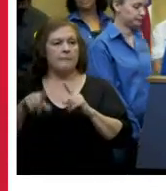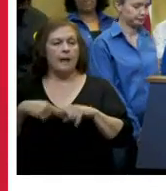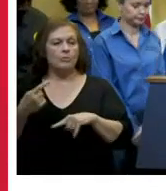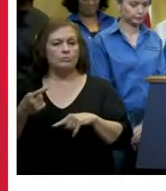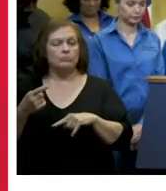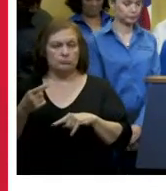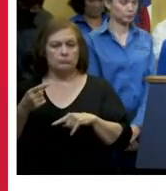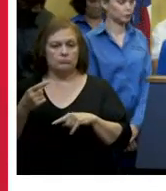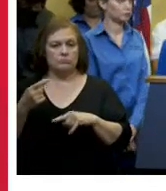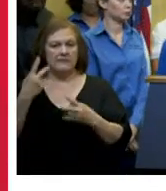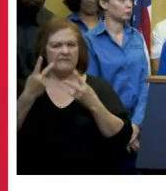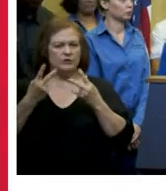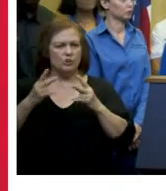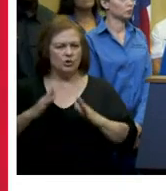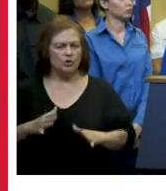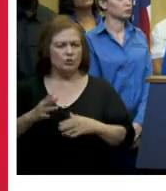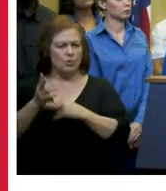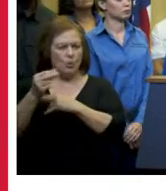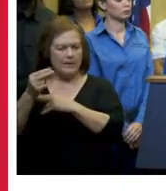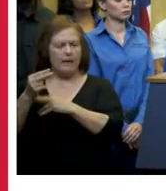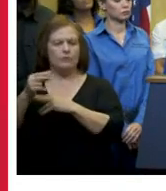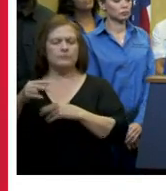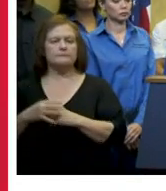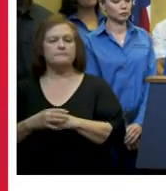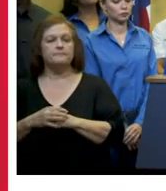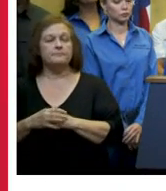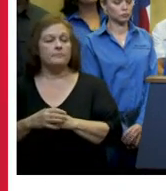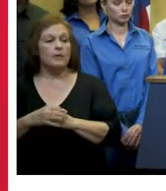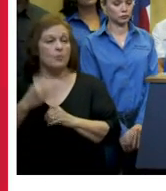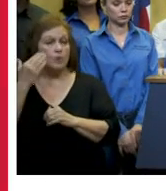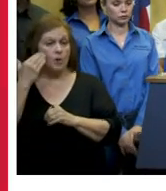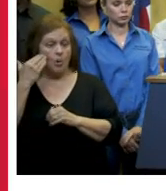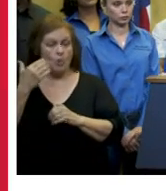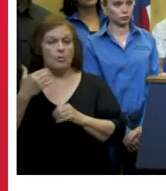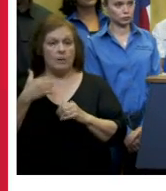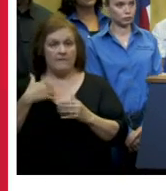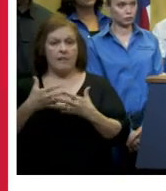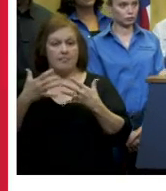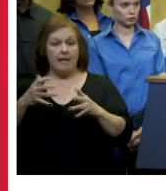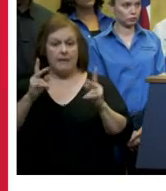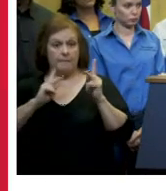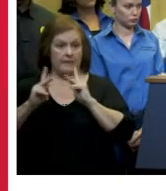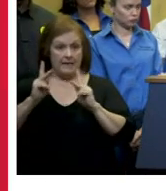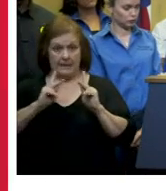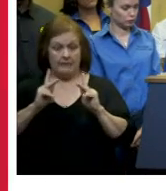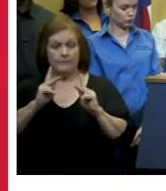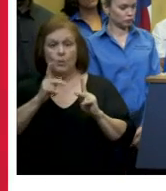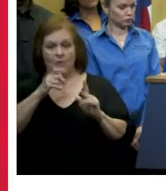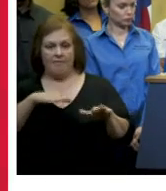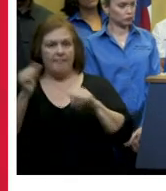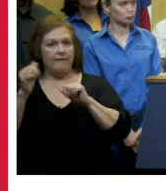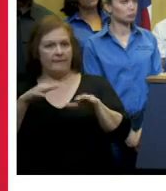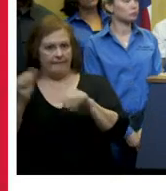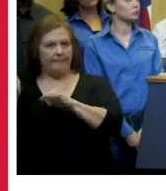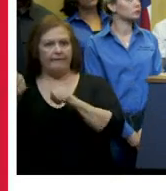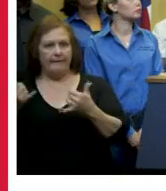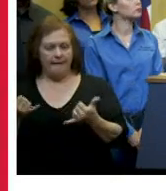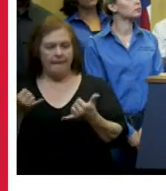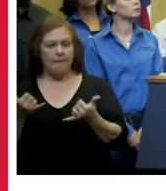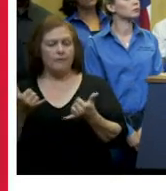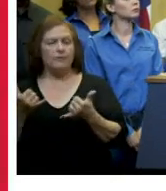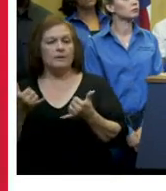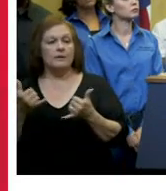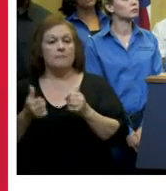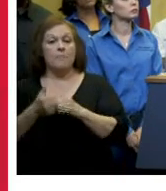hospitality our industry here thank you mayor good morning everyone well we know that we have a large population of people checking out early and leaving our city and